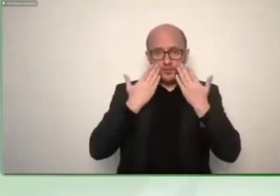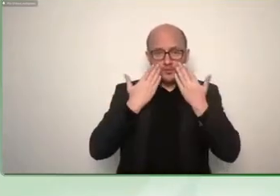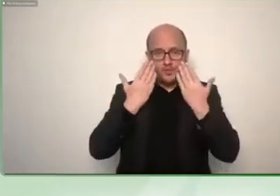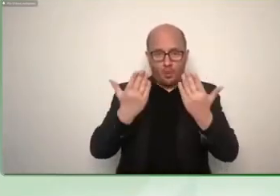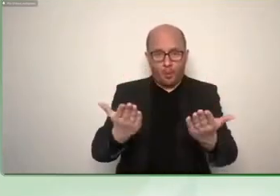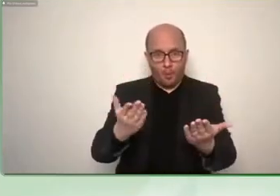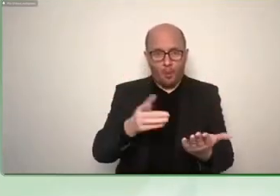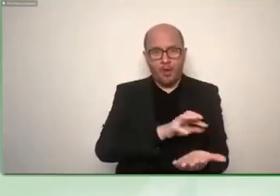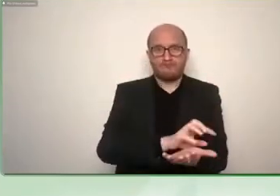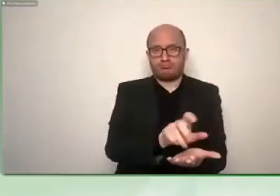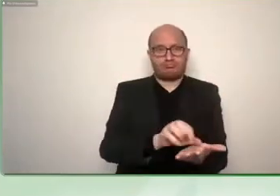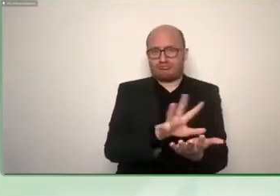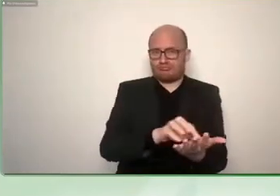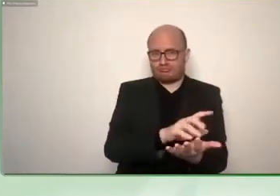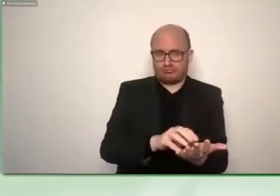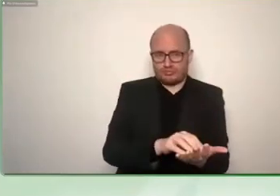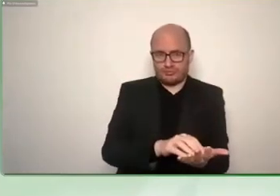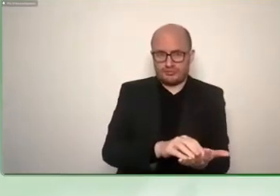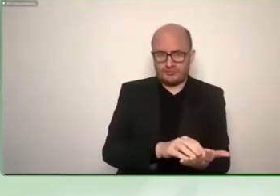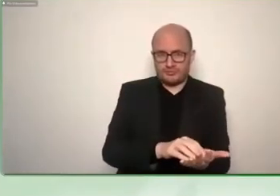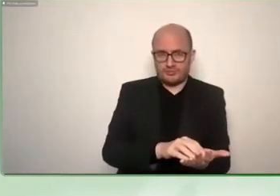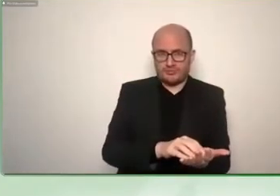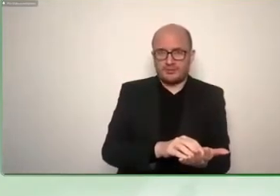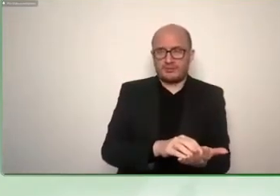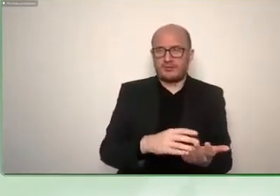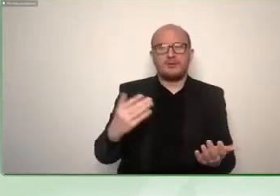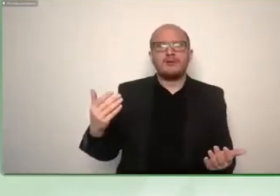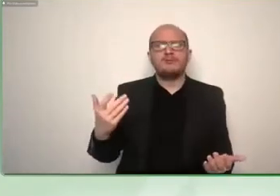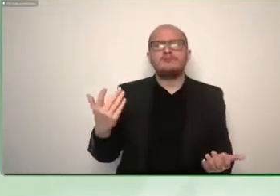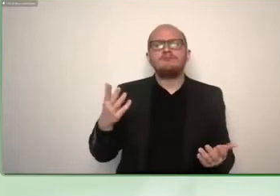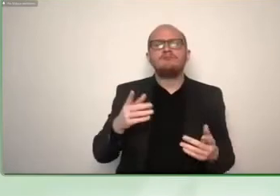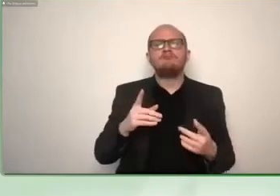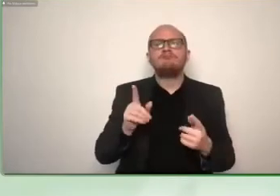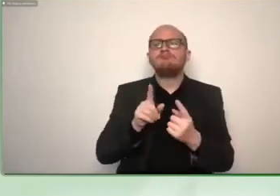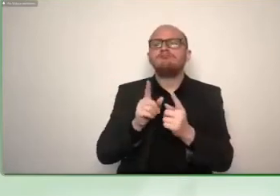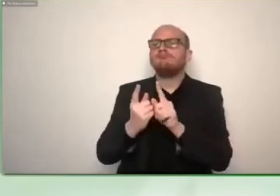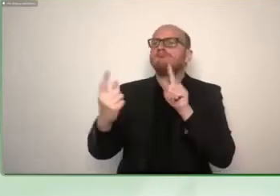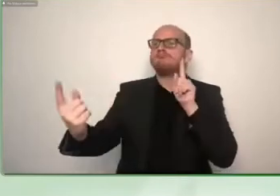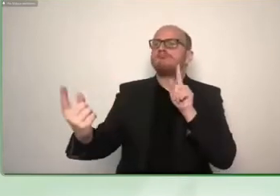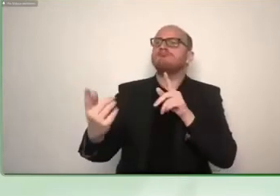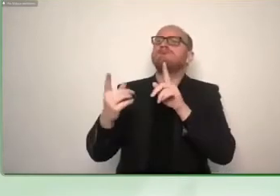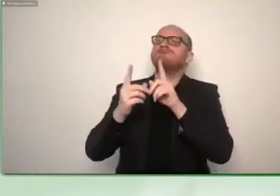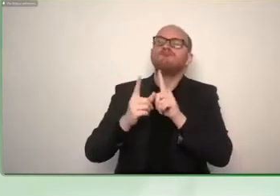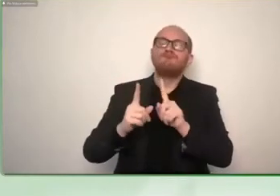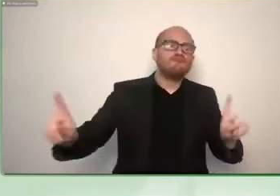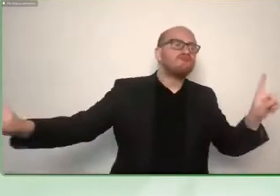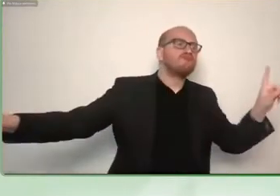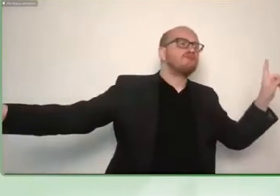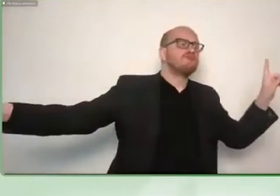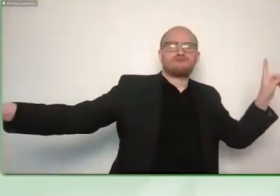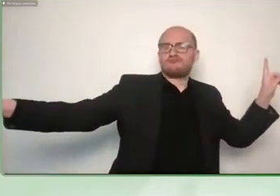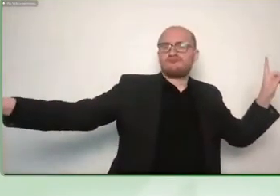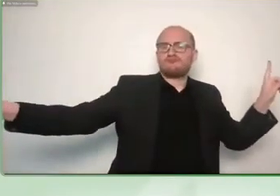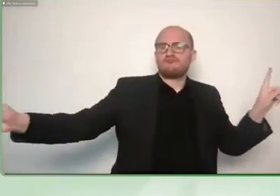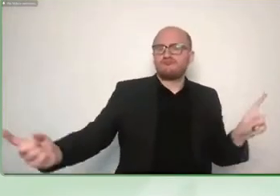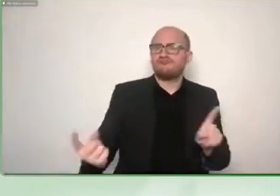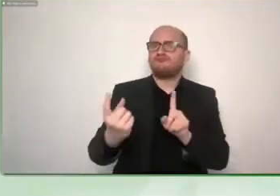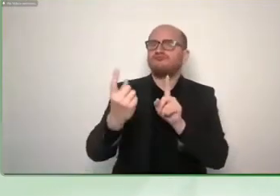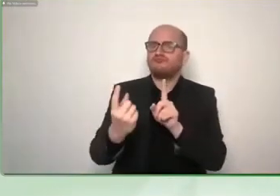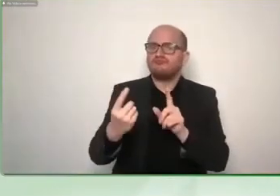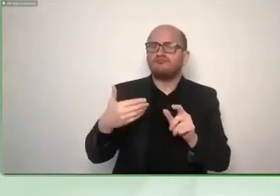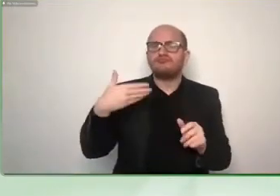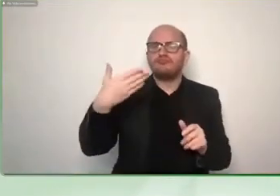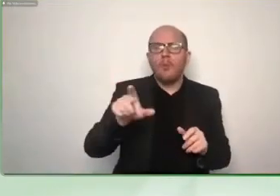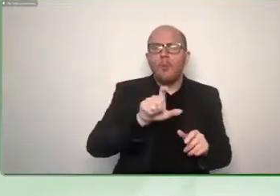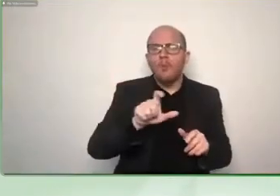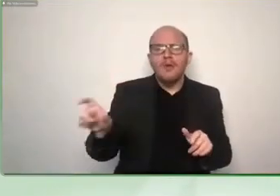now if i see you for example in a few weeks or months time you probably may have forgotten where the l is